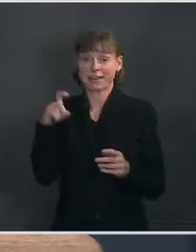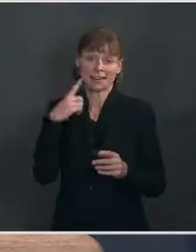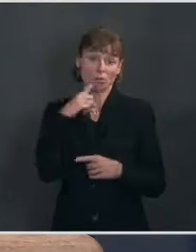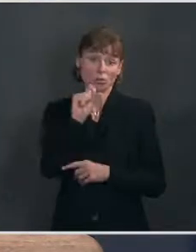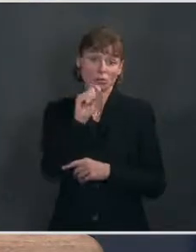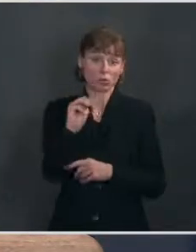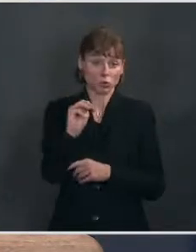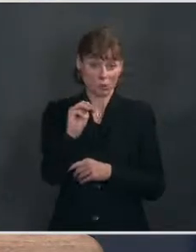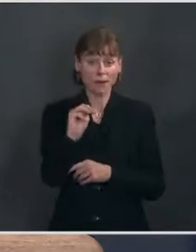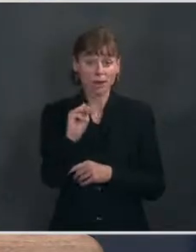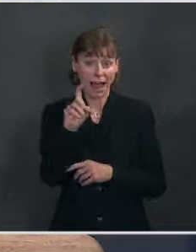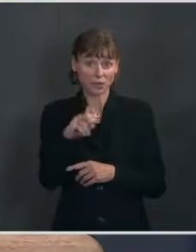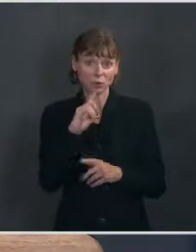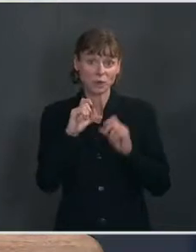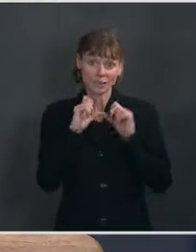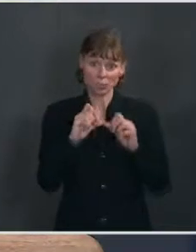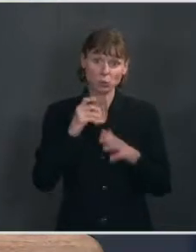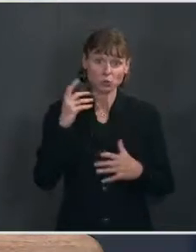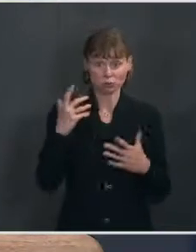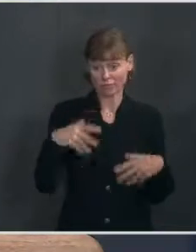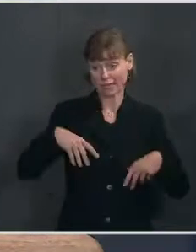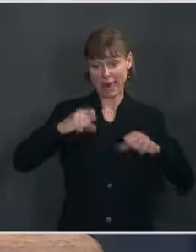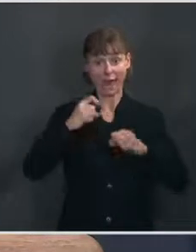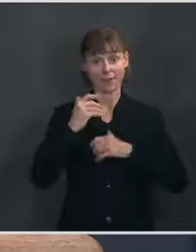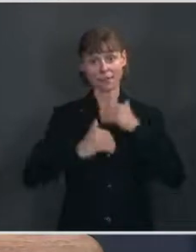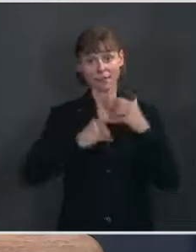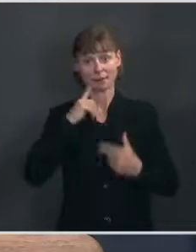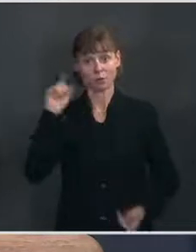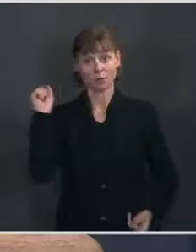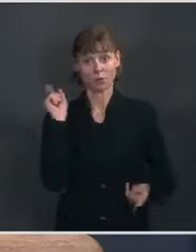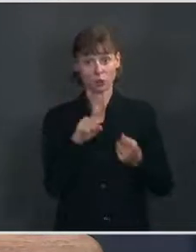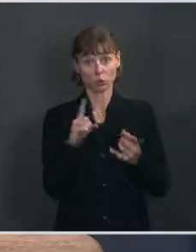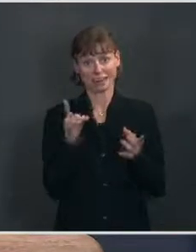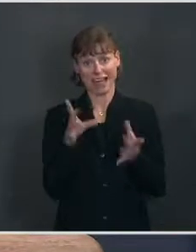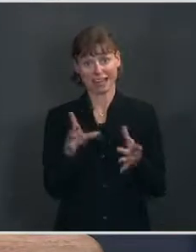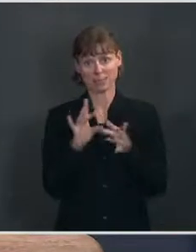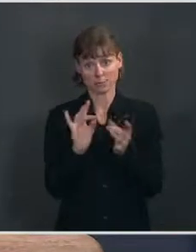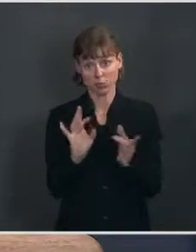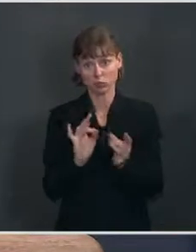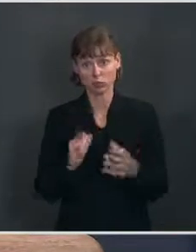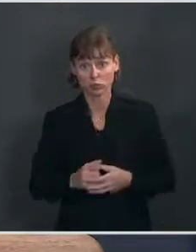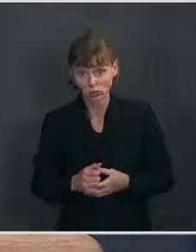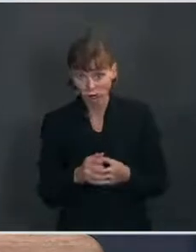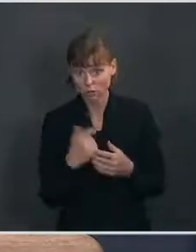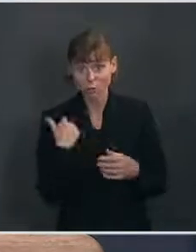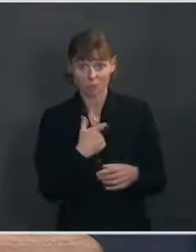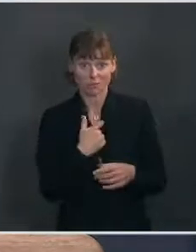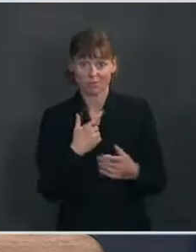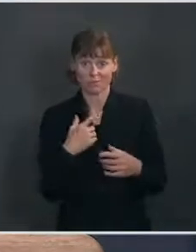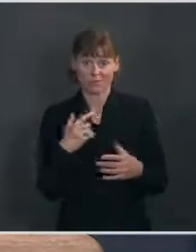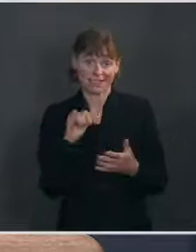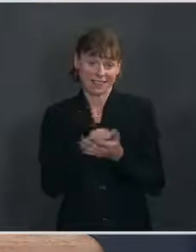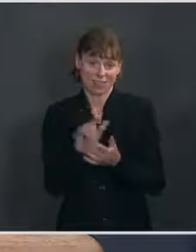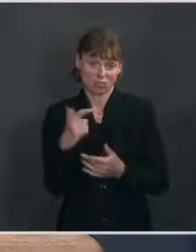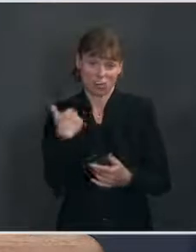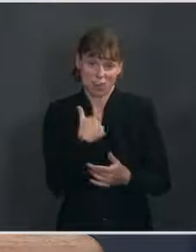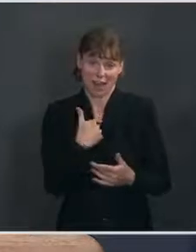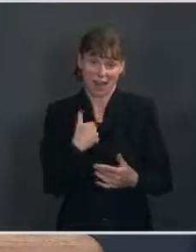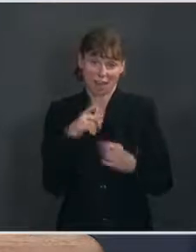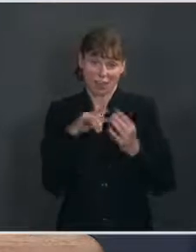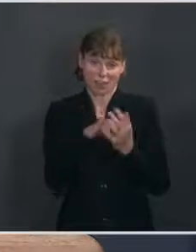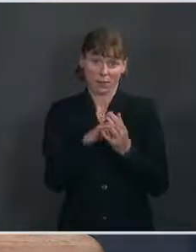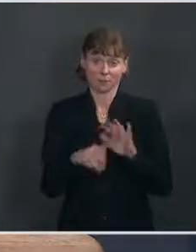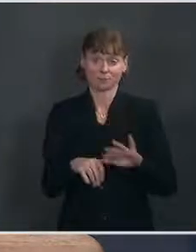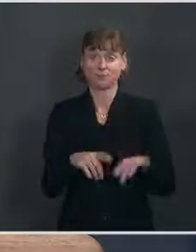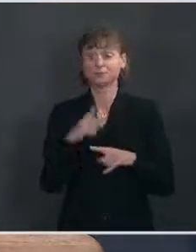platforms to continue to take steps to reduce hate speech. But we don't have more for you on it than that. The there a particular way that the